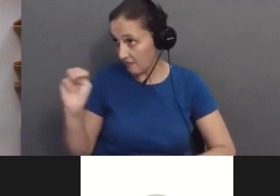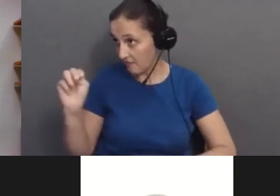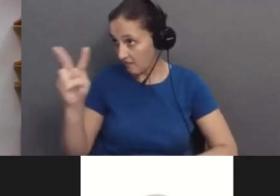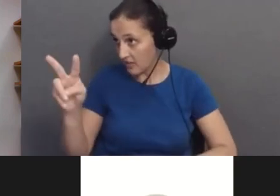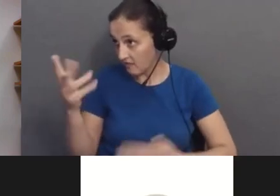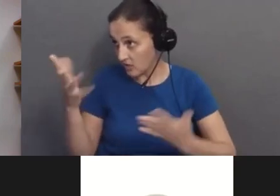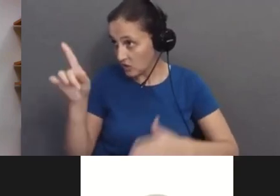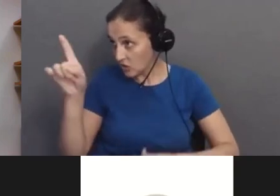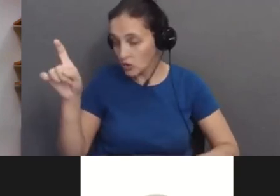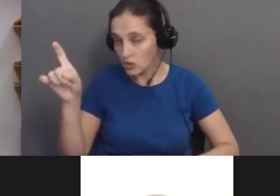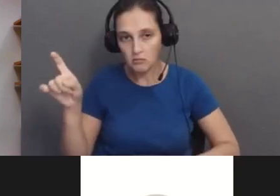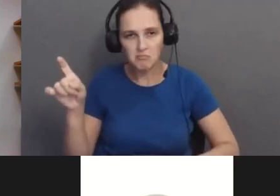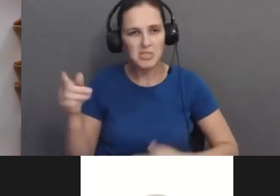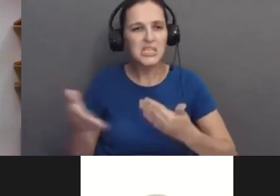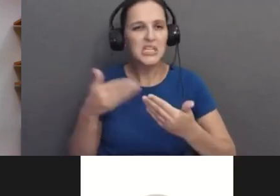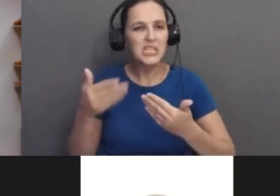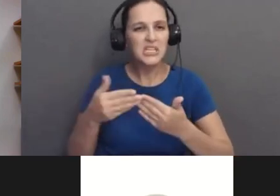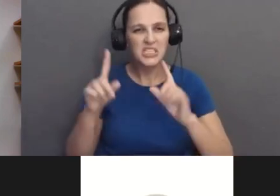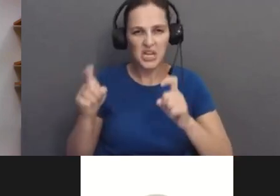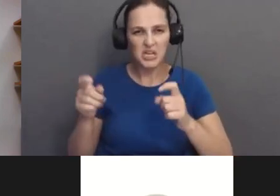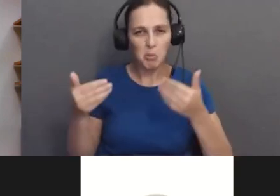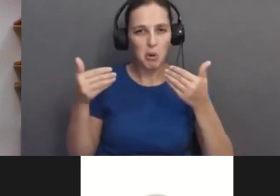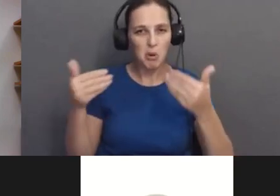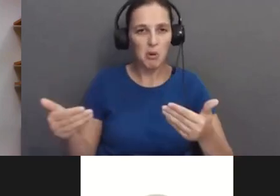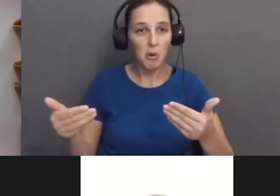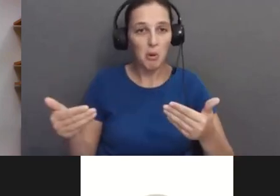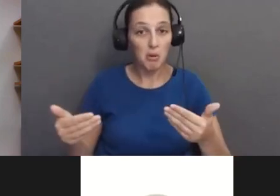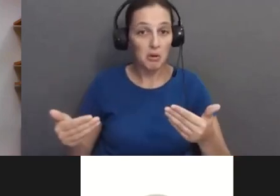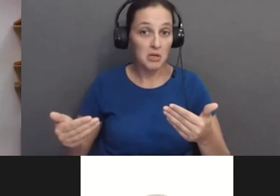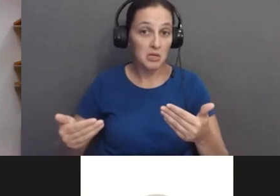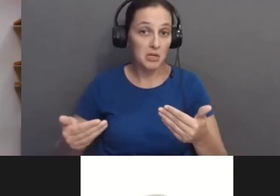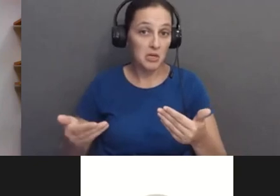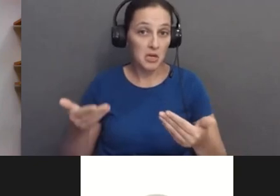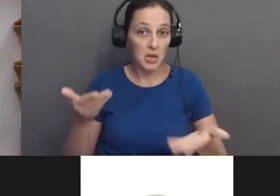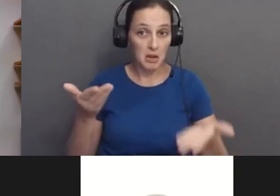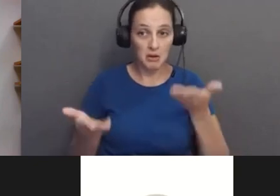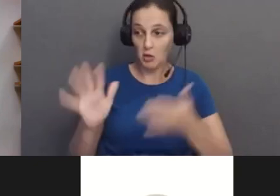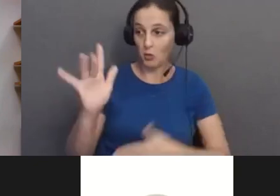run. Let's just run it, and we've got a 25% chance that that's it.